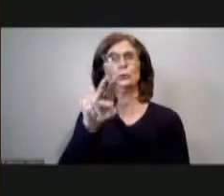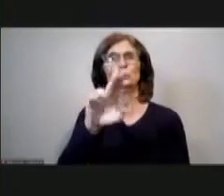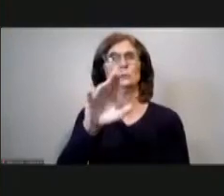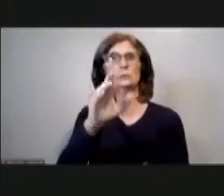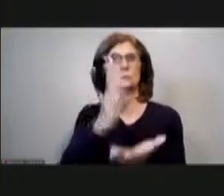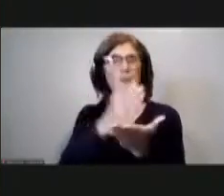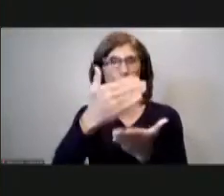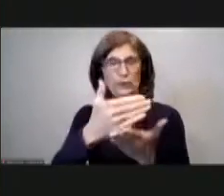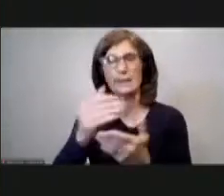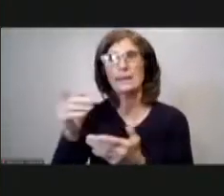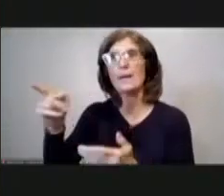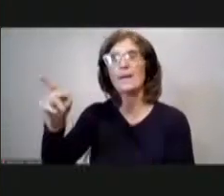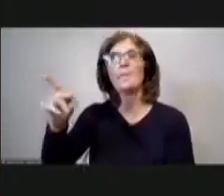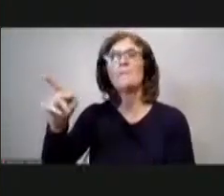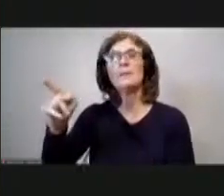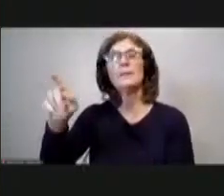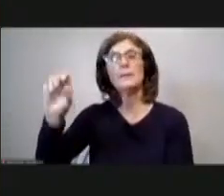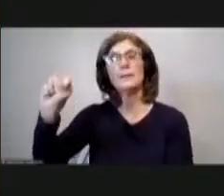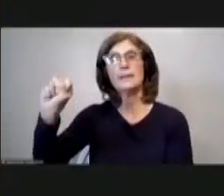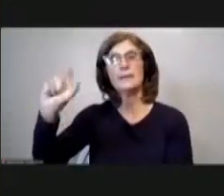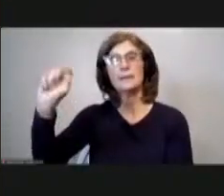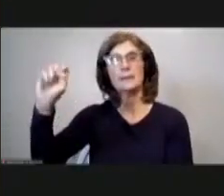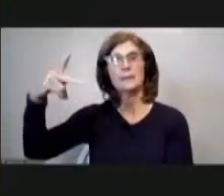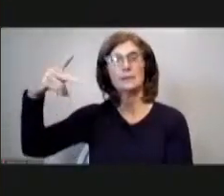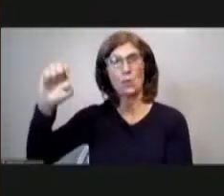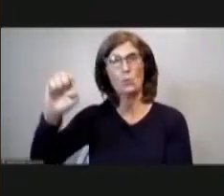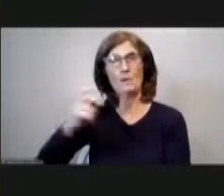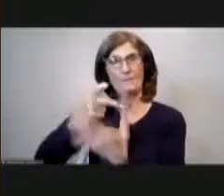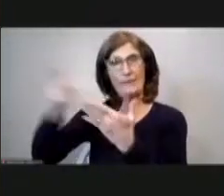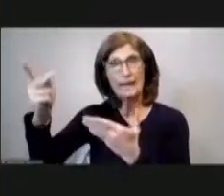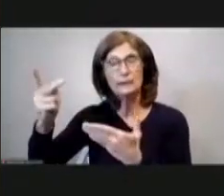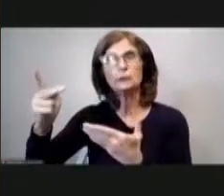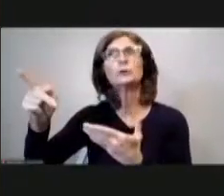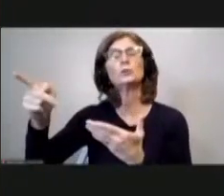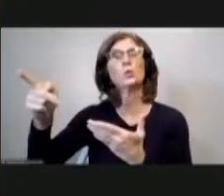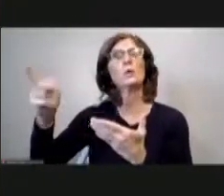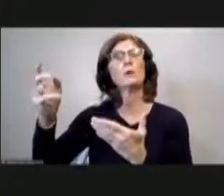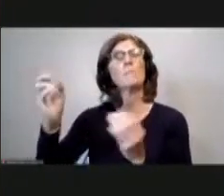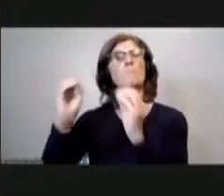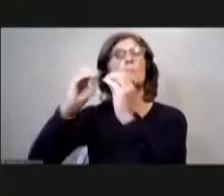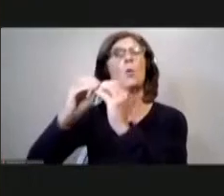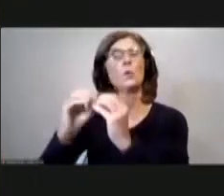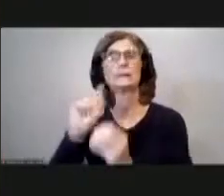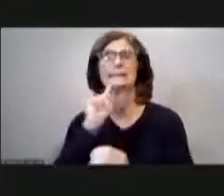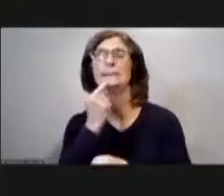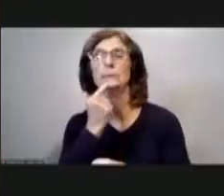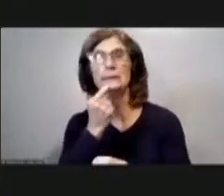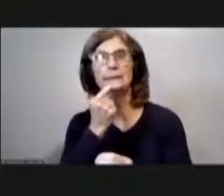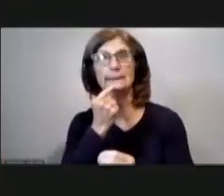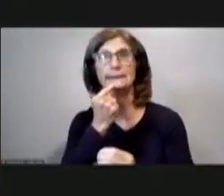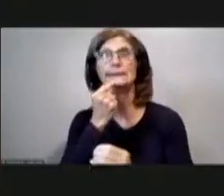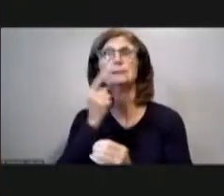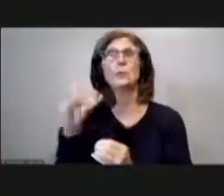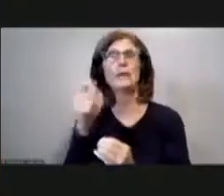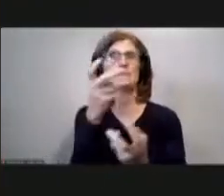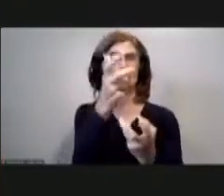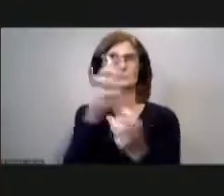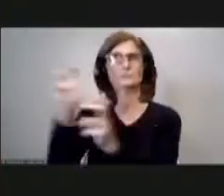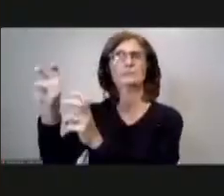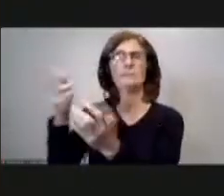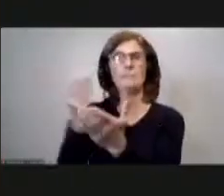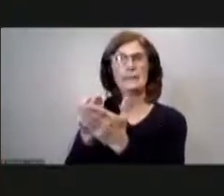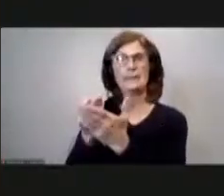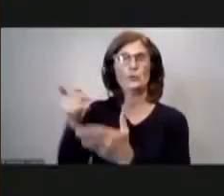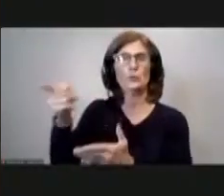um but if there is a flood control issue that comes up we will obviously react as we need to um okay and then